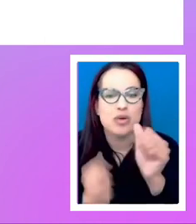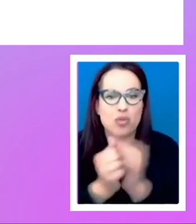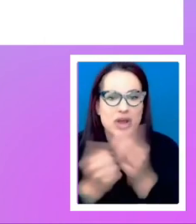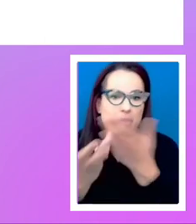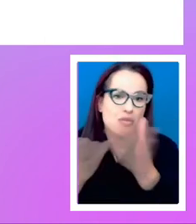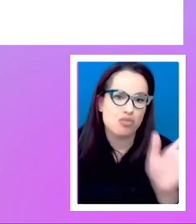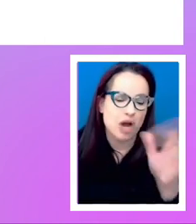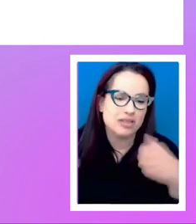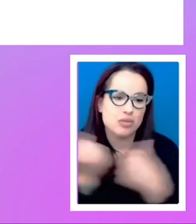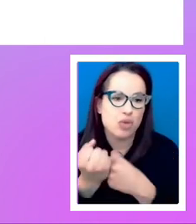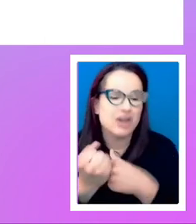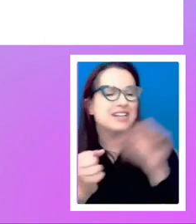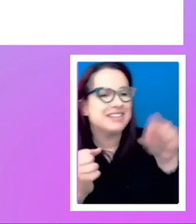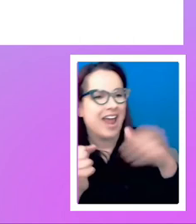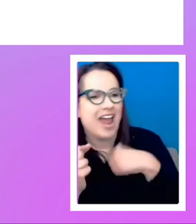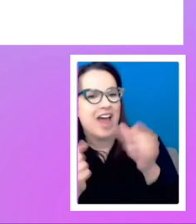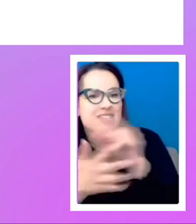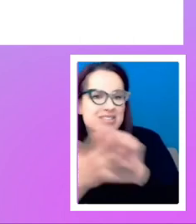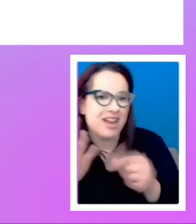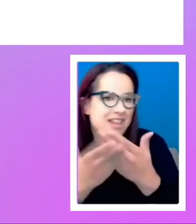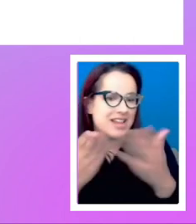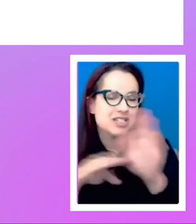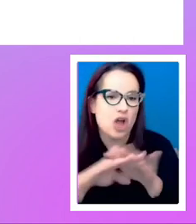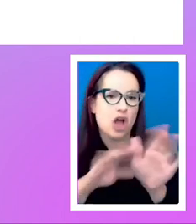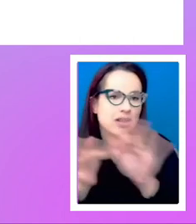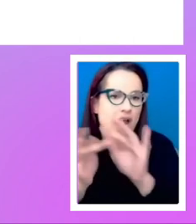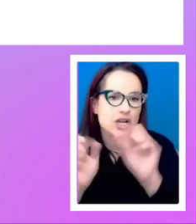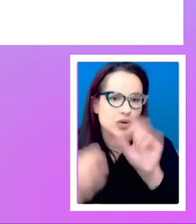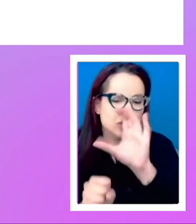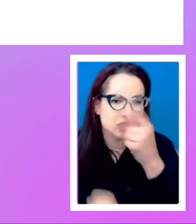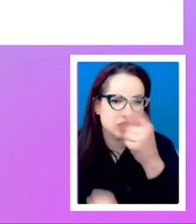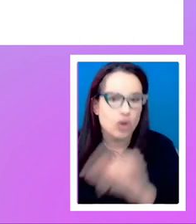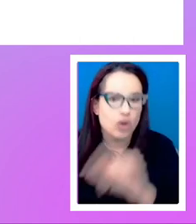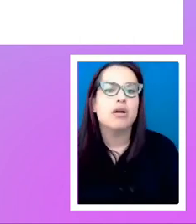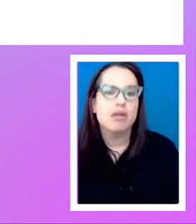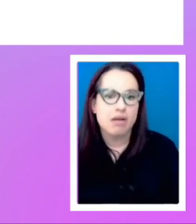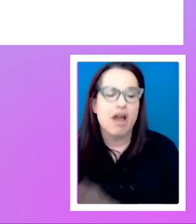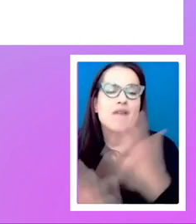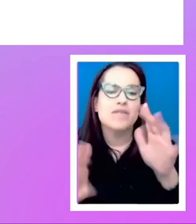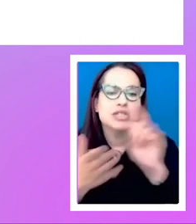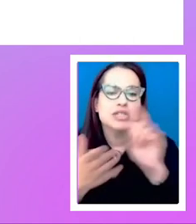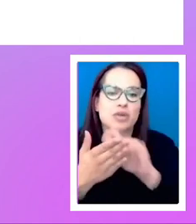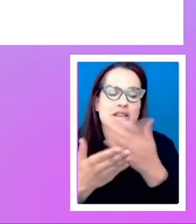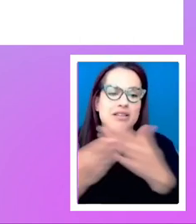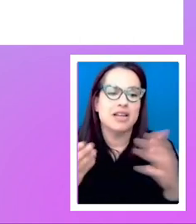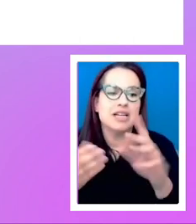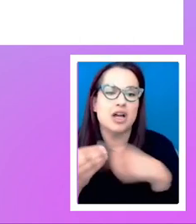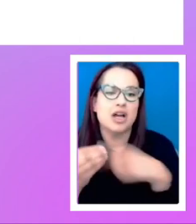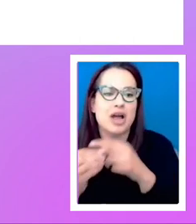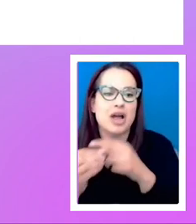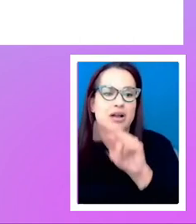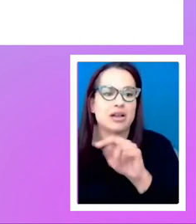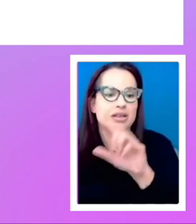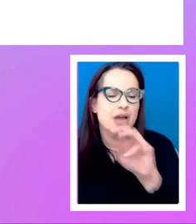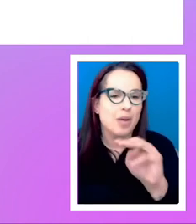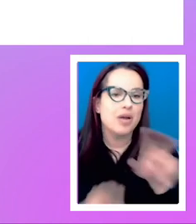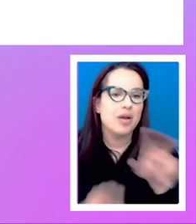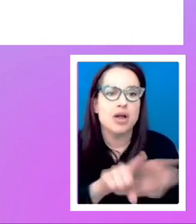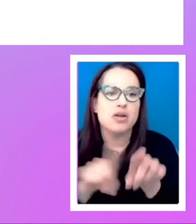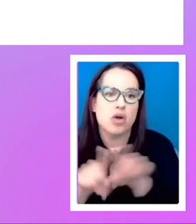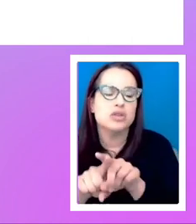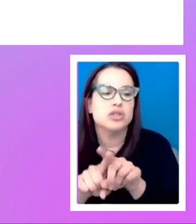online, um, that you can probably search for if you, I mean, um, I've certainly written stuff on MDN, the stuff on smashing magazine relating to that.